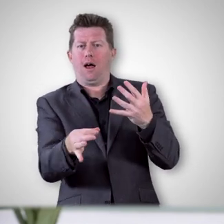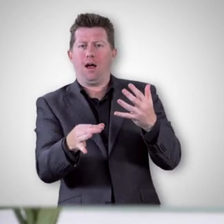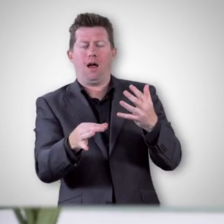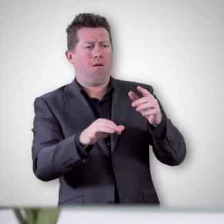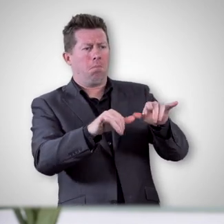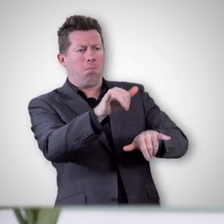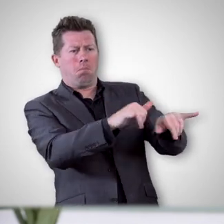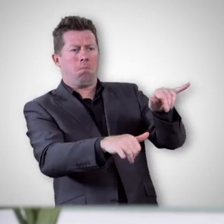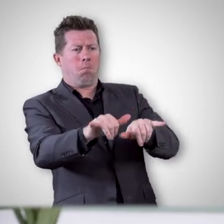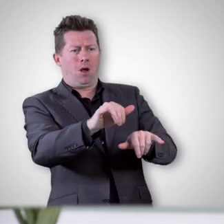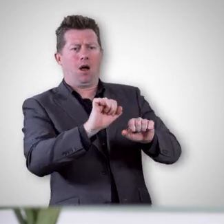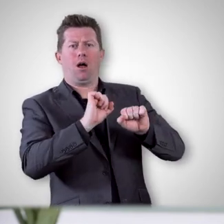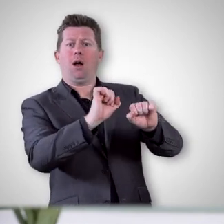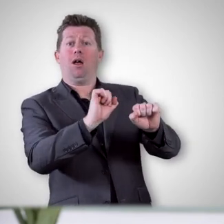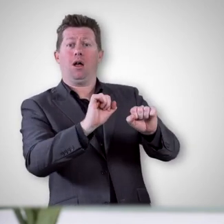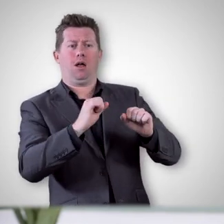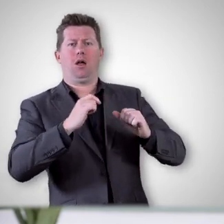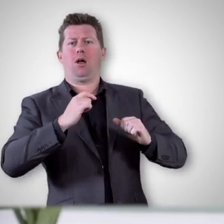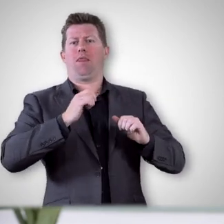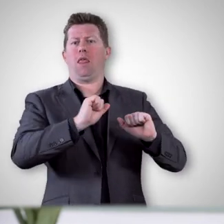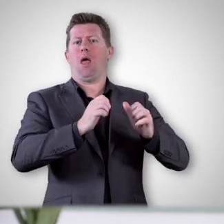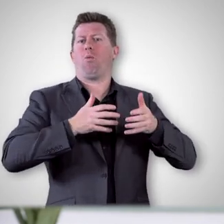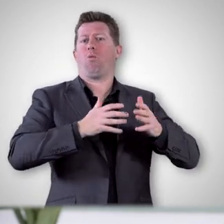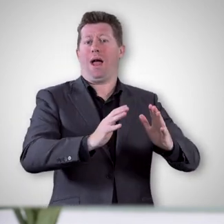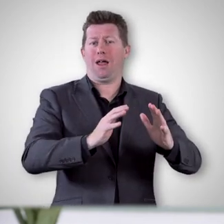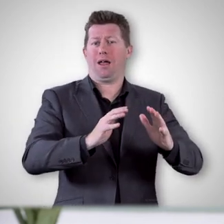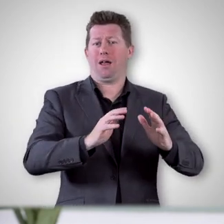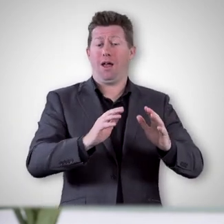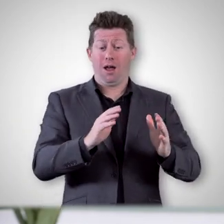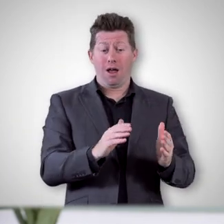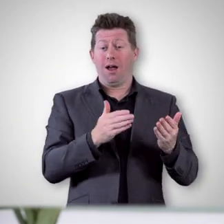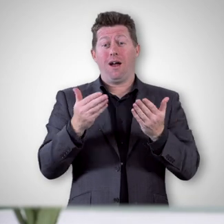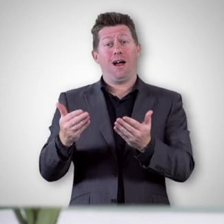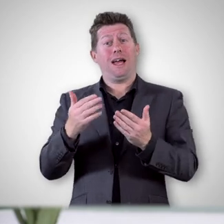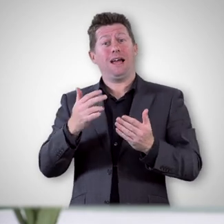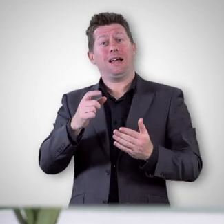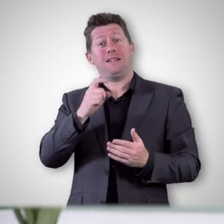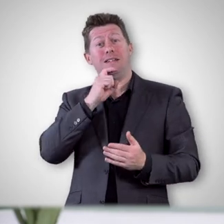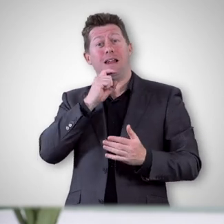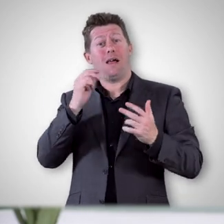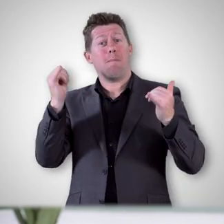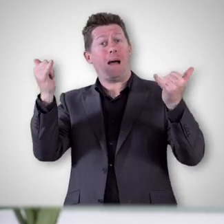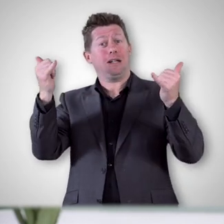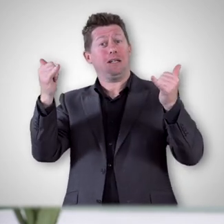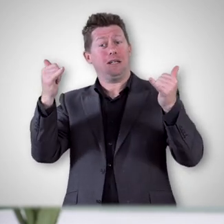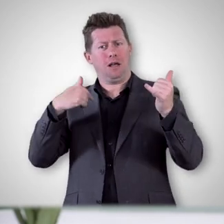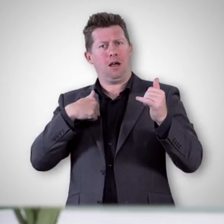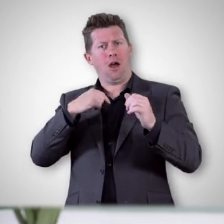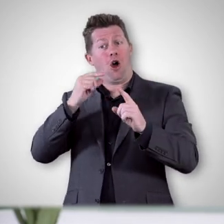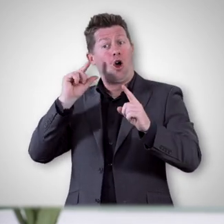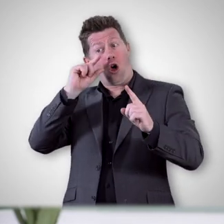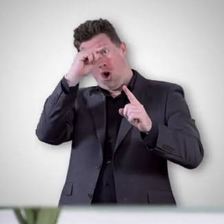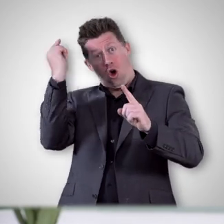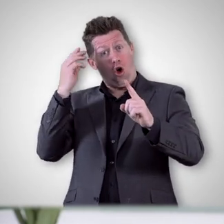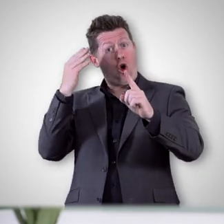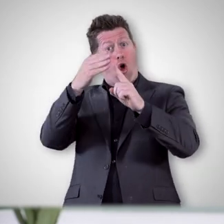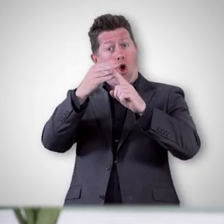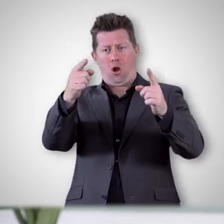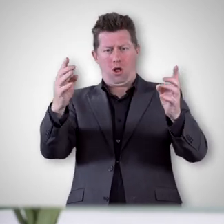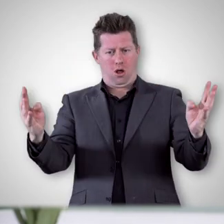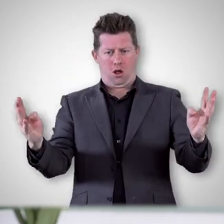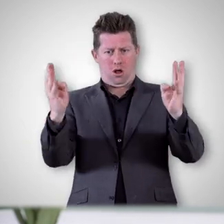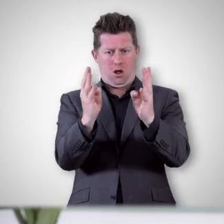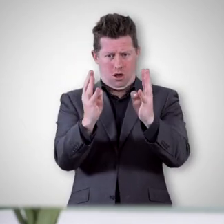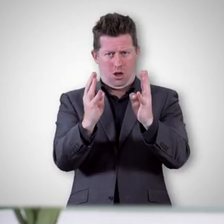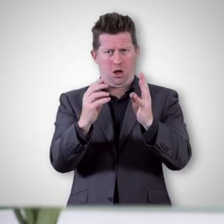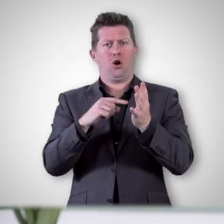and allow everybody to personalize their experience. So in the dinner party analogy, my goal is clear. I want you to come over and I want